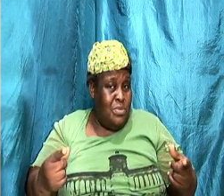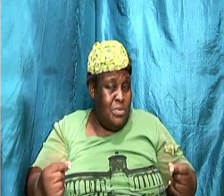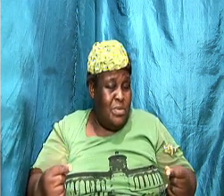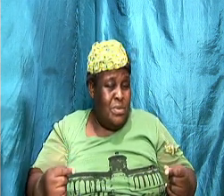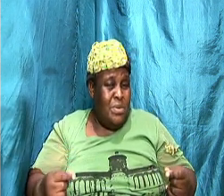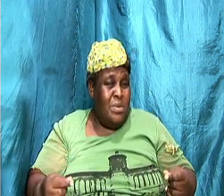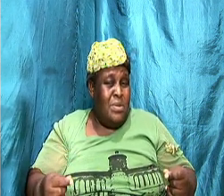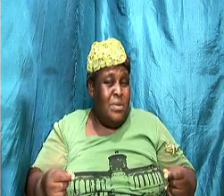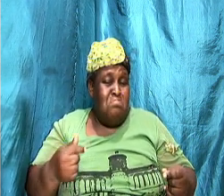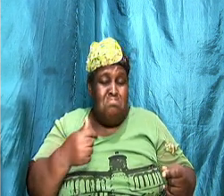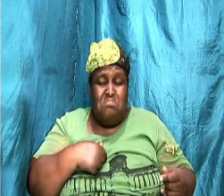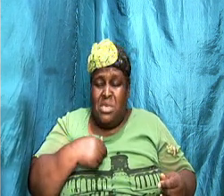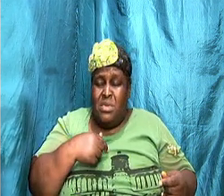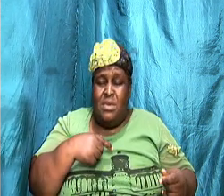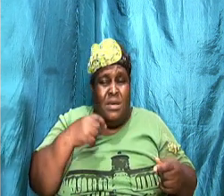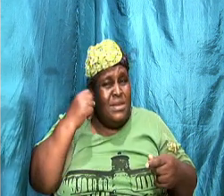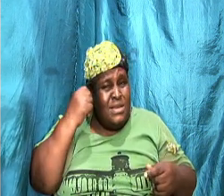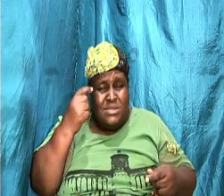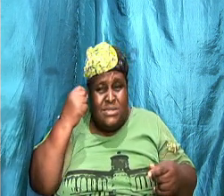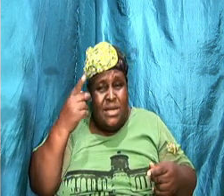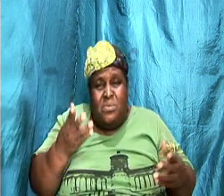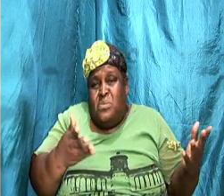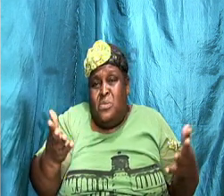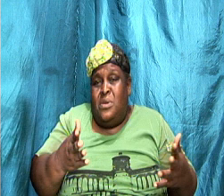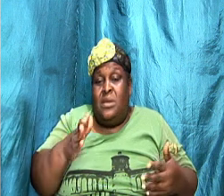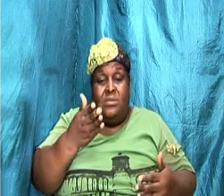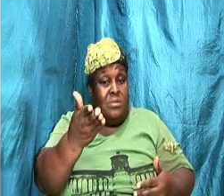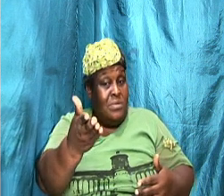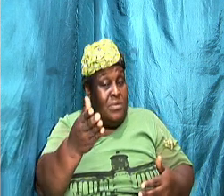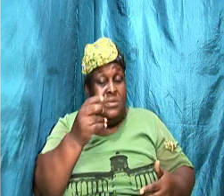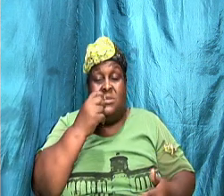am I to understand that this is what you are saying